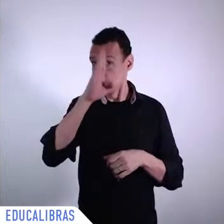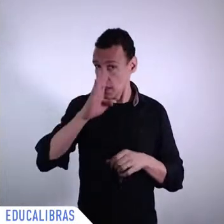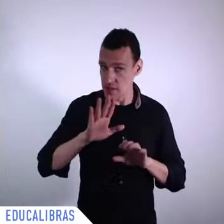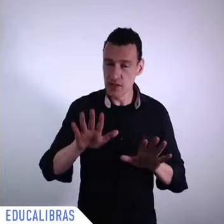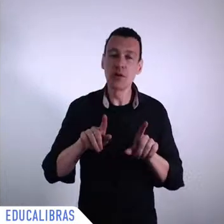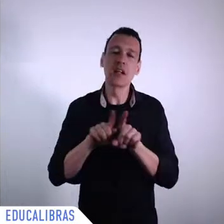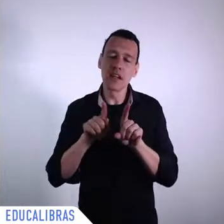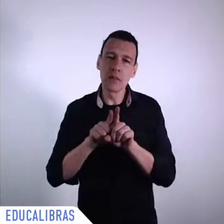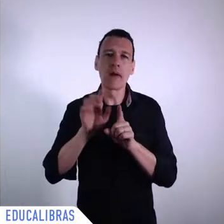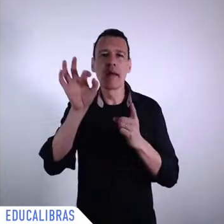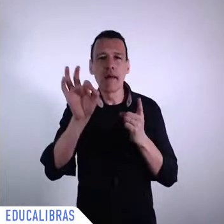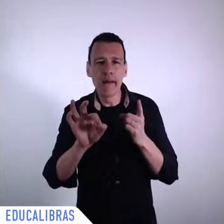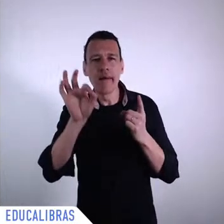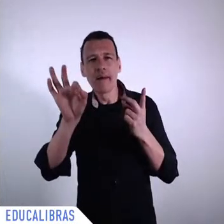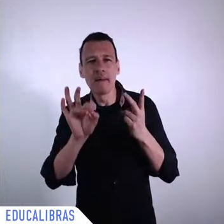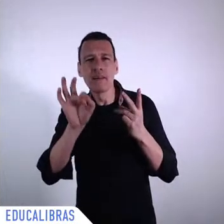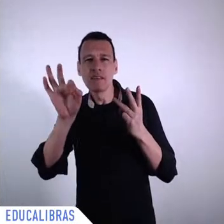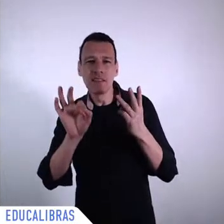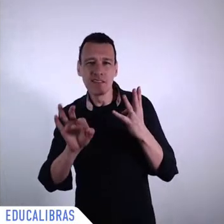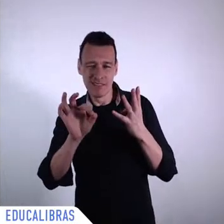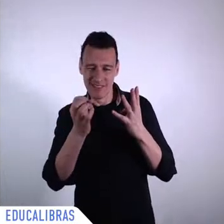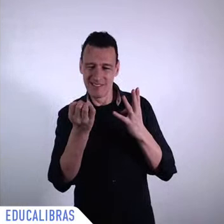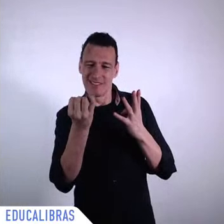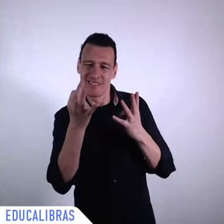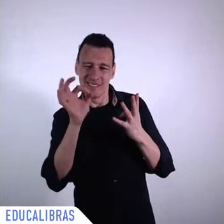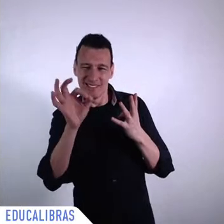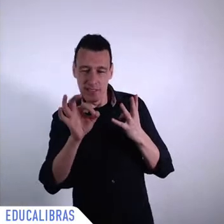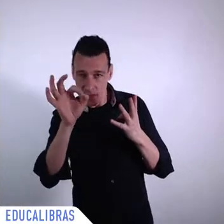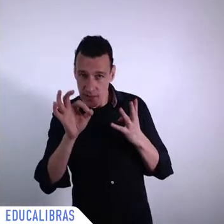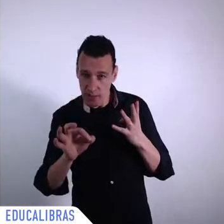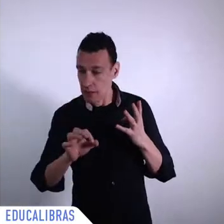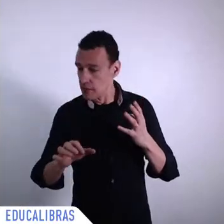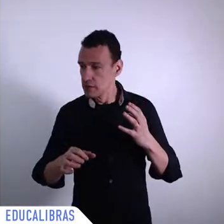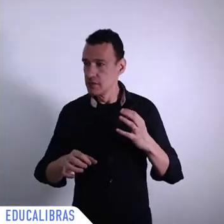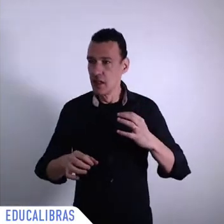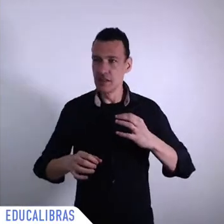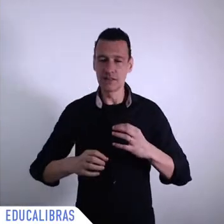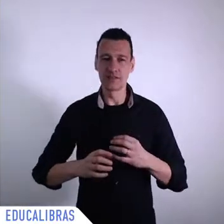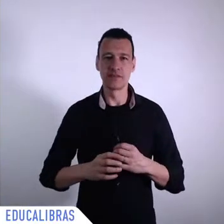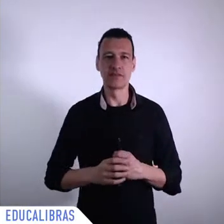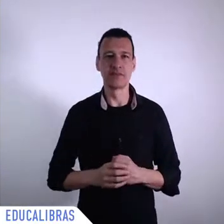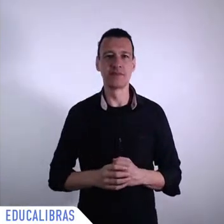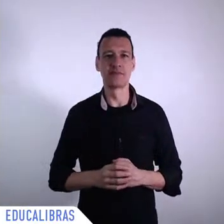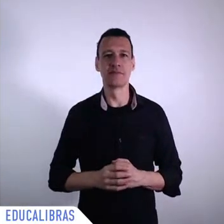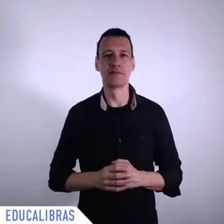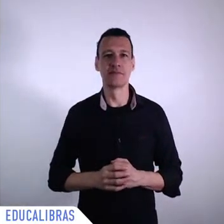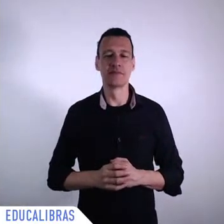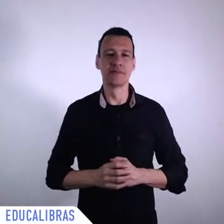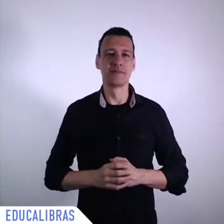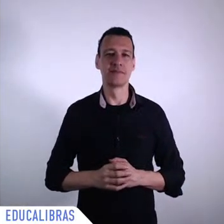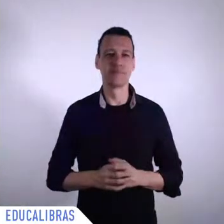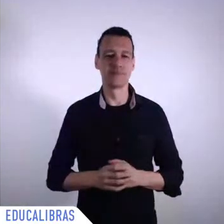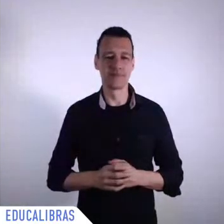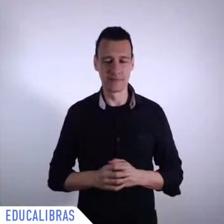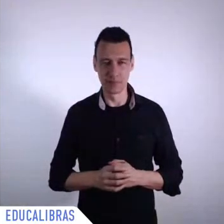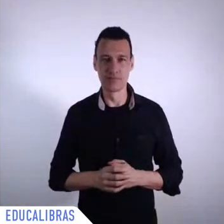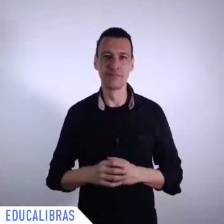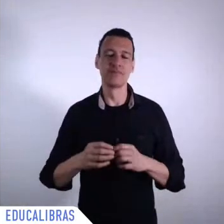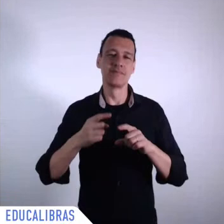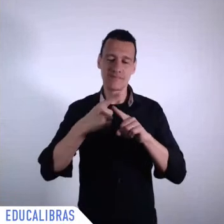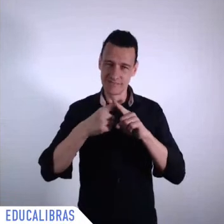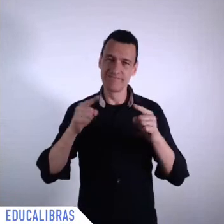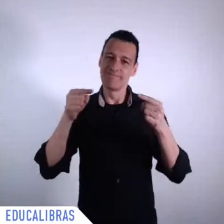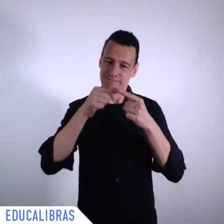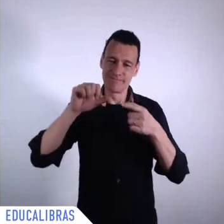the economic commission for Latin America now it is obvious that we're going through very difficult times right and